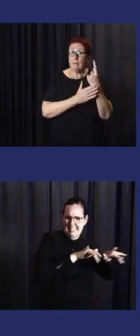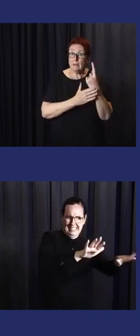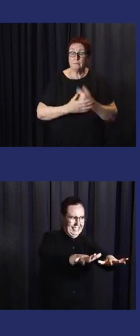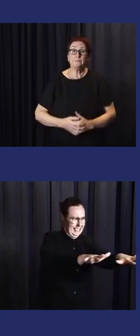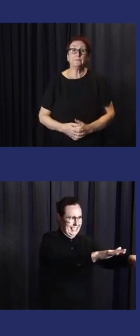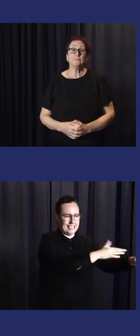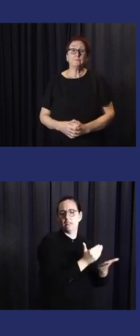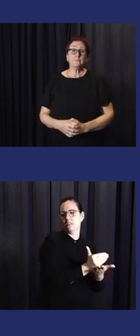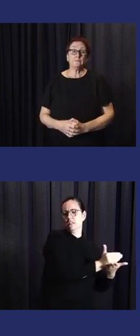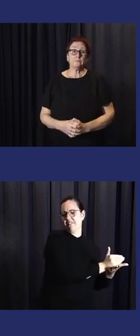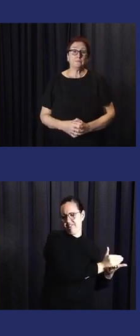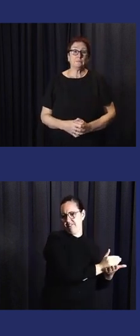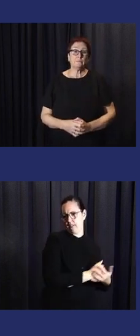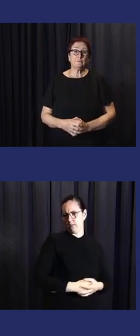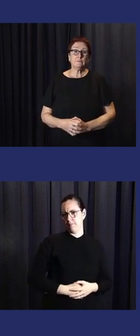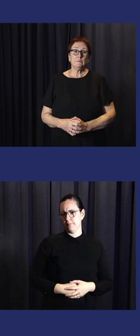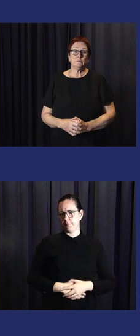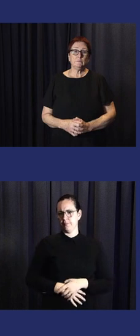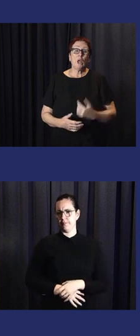is forgot to happen.